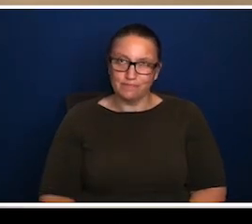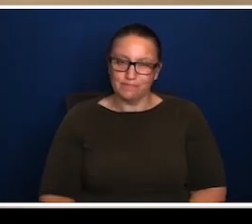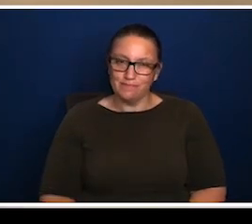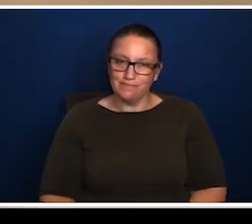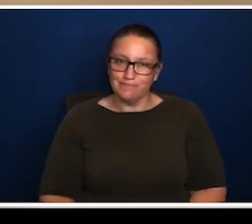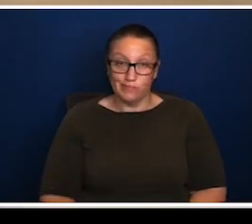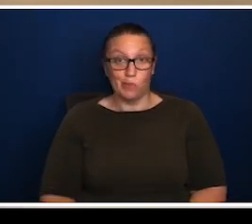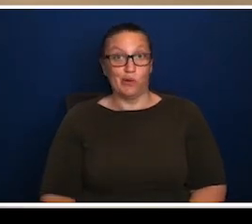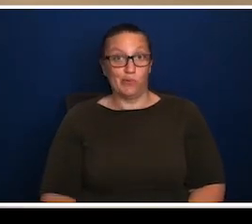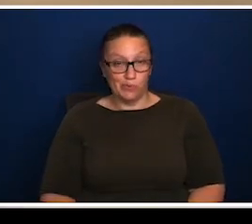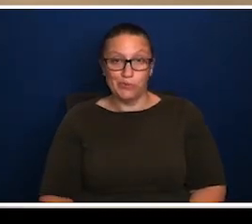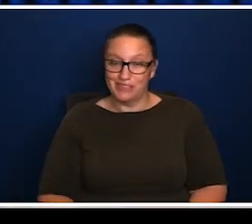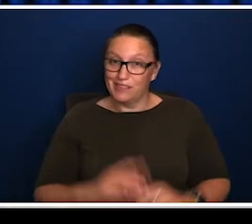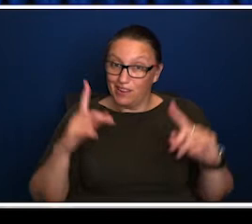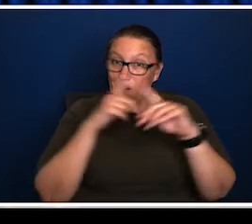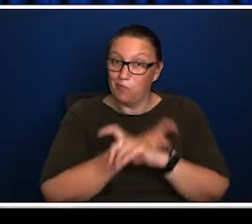What do you think about this?